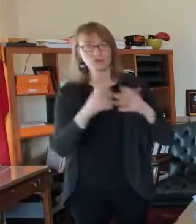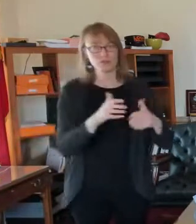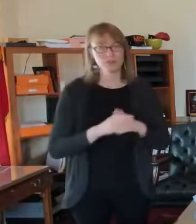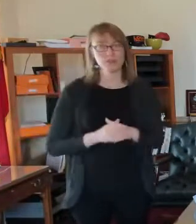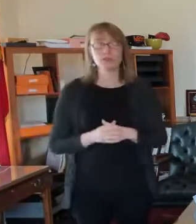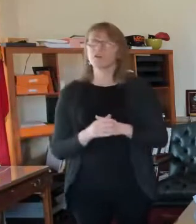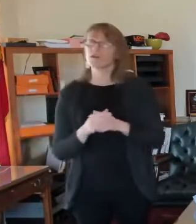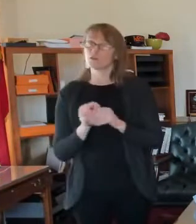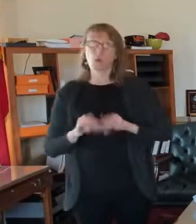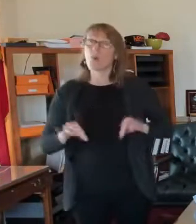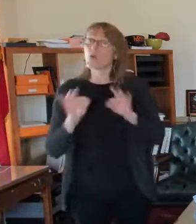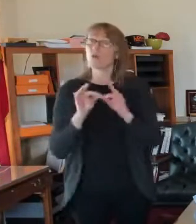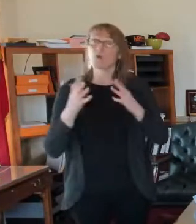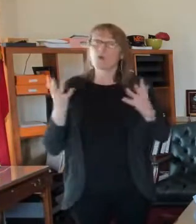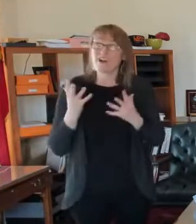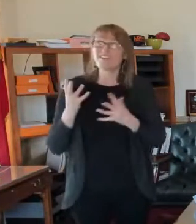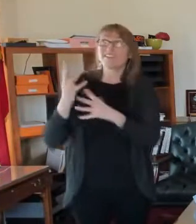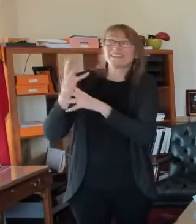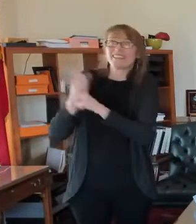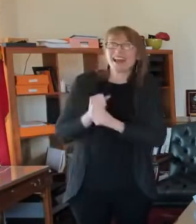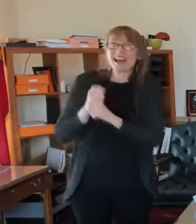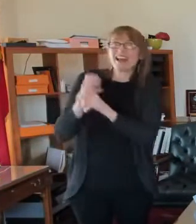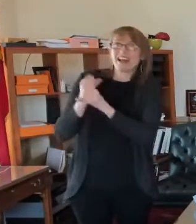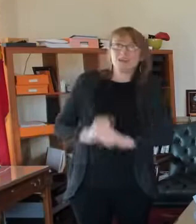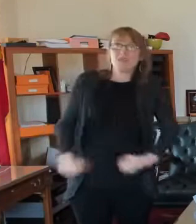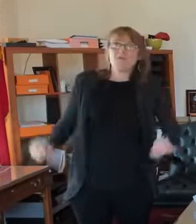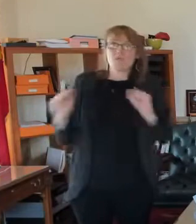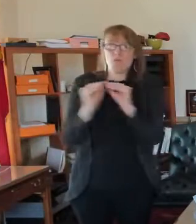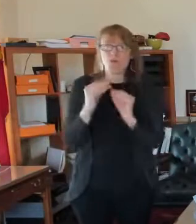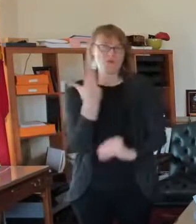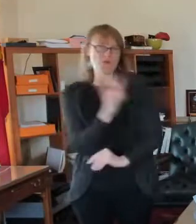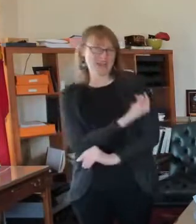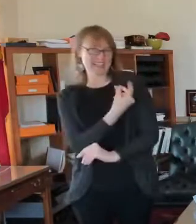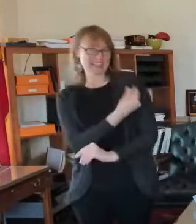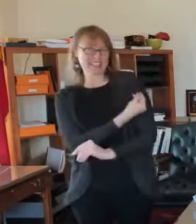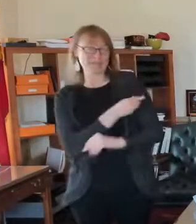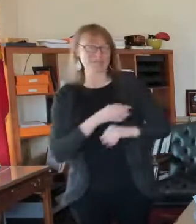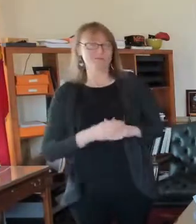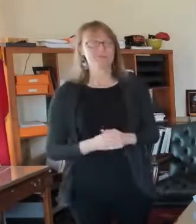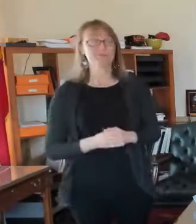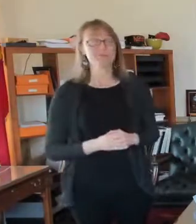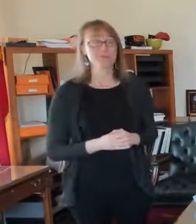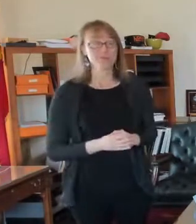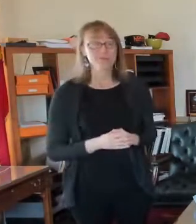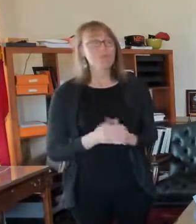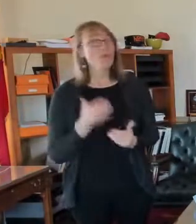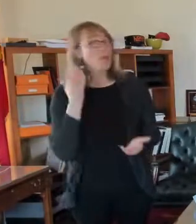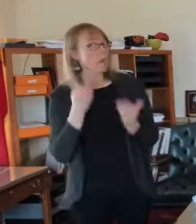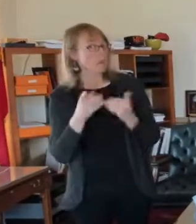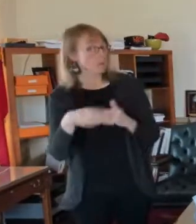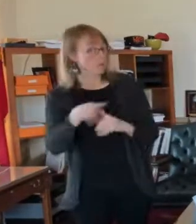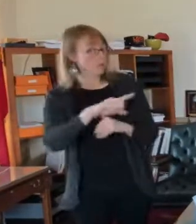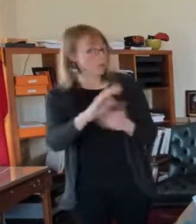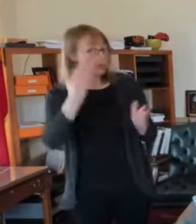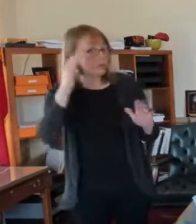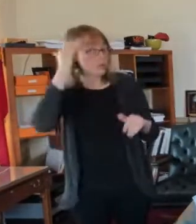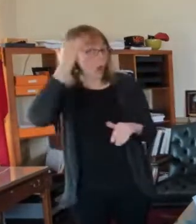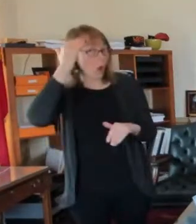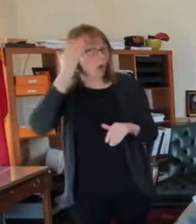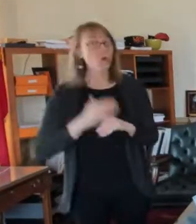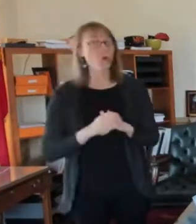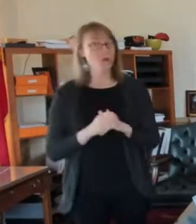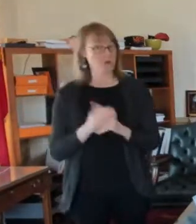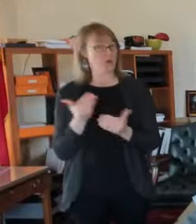vaccine supply. And we do foresee that coming. You may know that just today the FDA